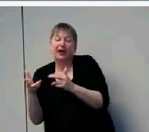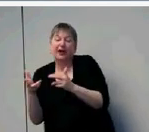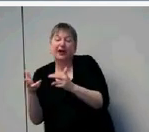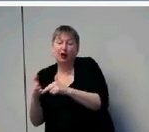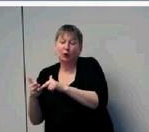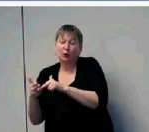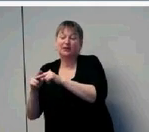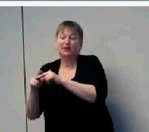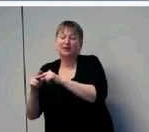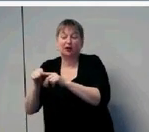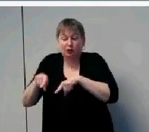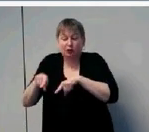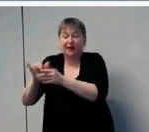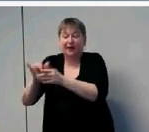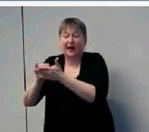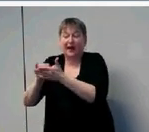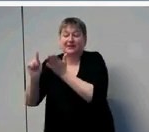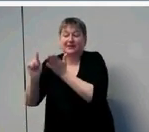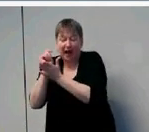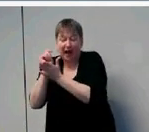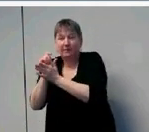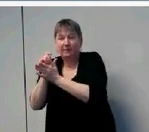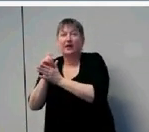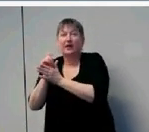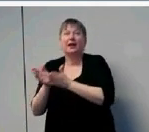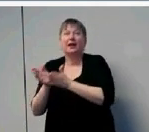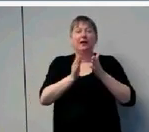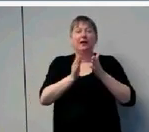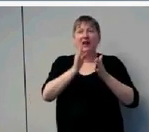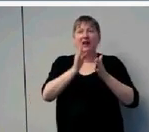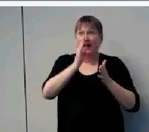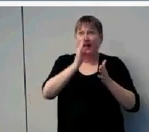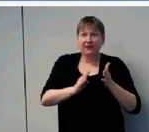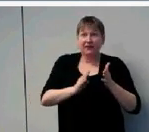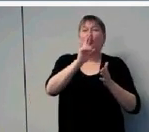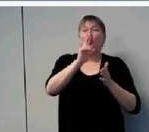to work with more struggles in these rare or never circumstances.